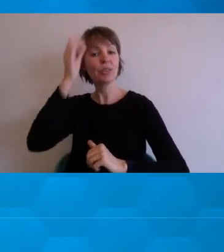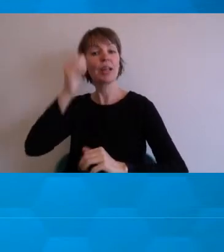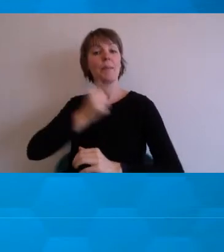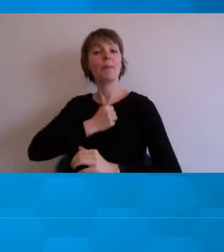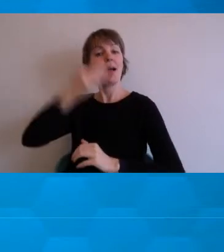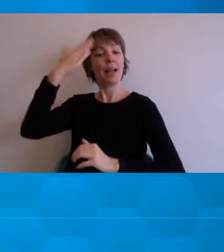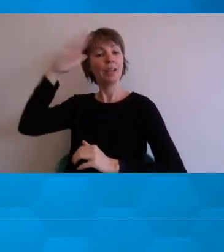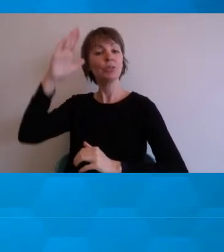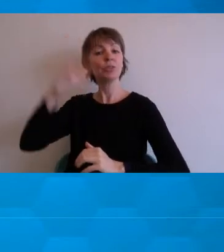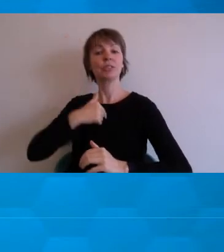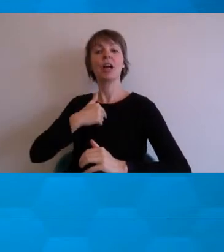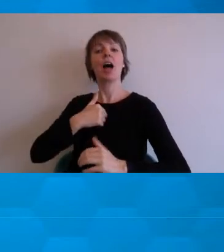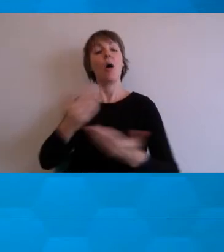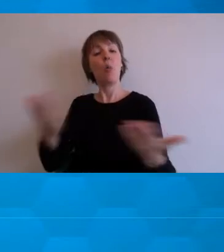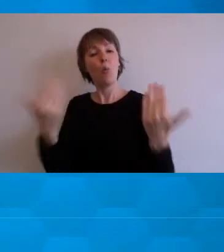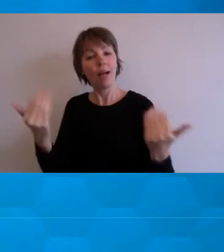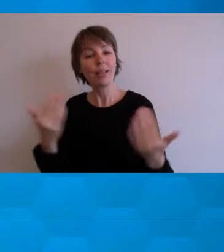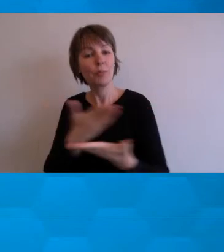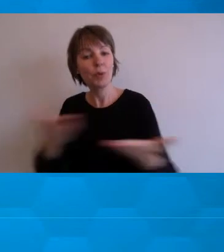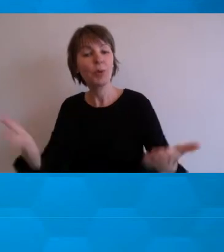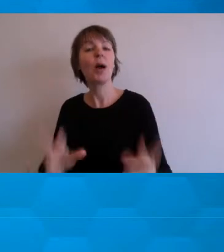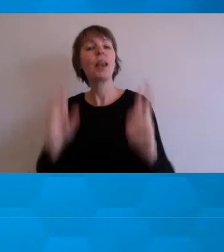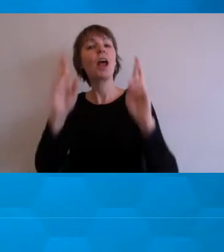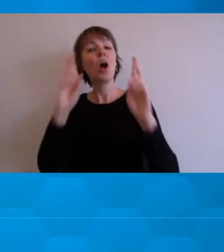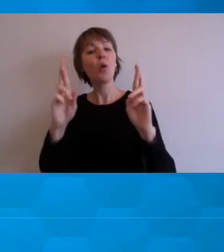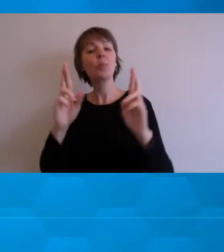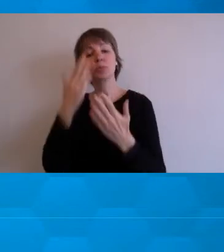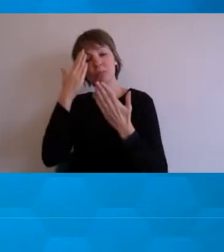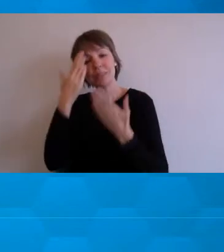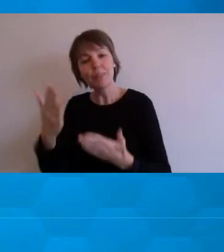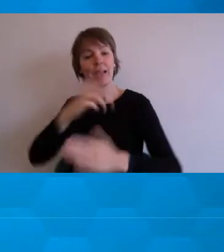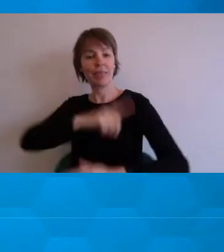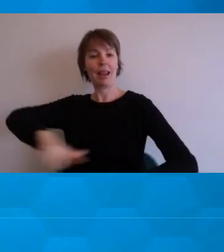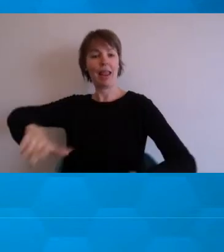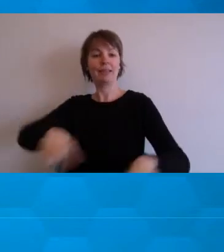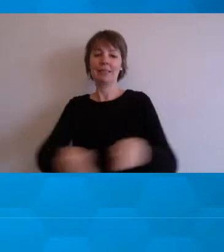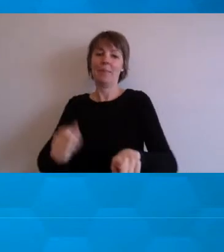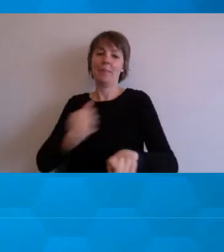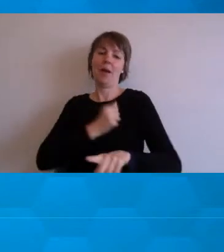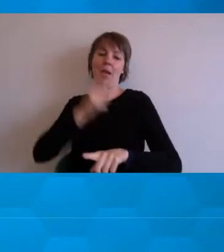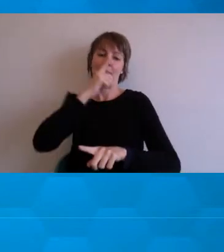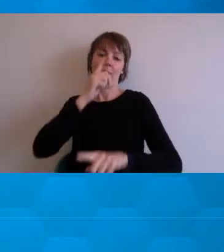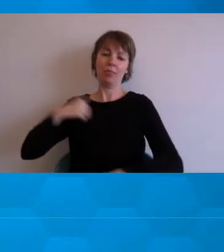my people have since the beginning of time. Thank you, and have a great day.